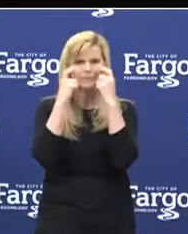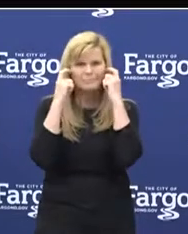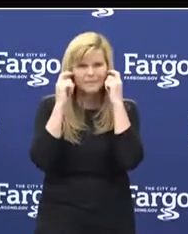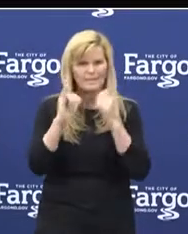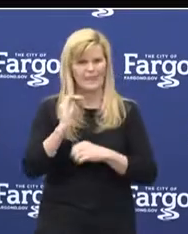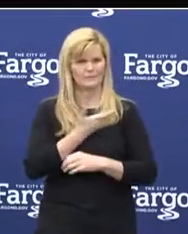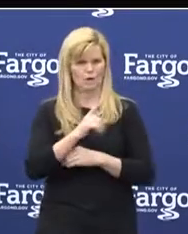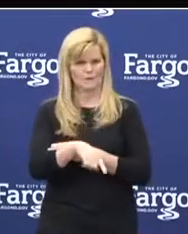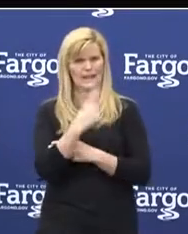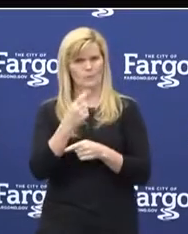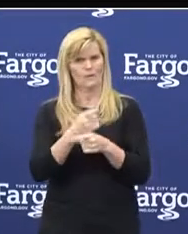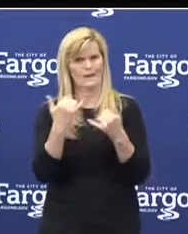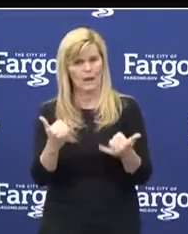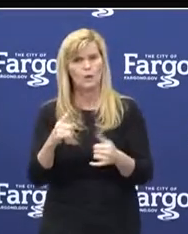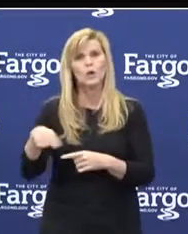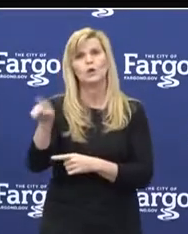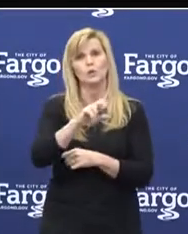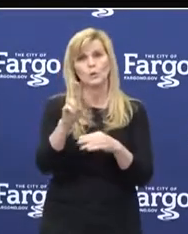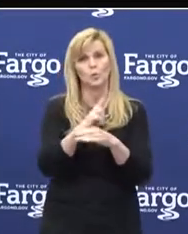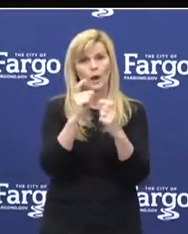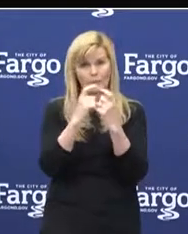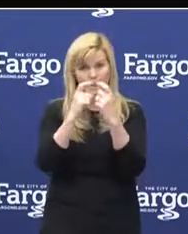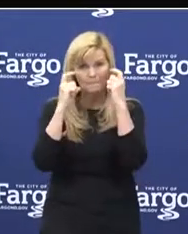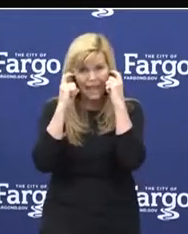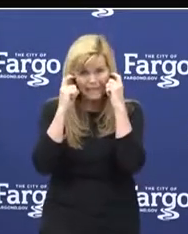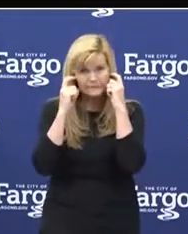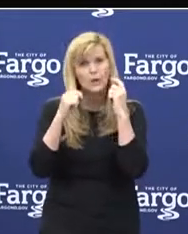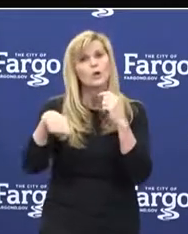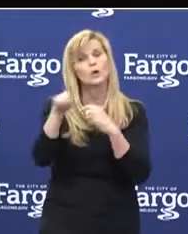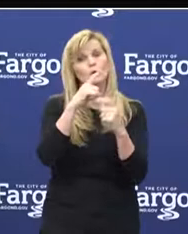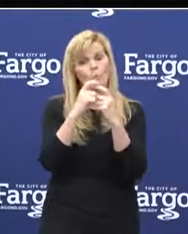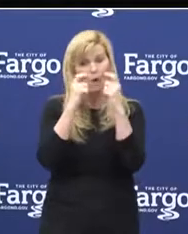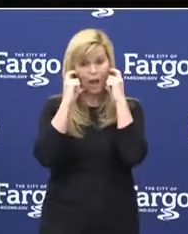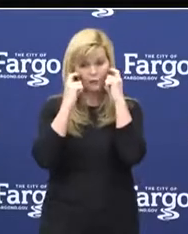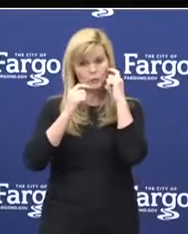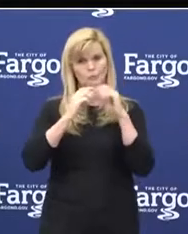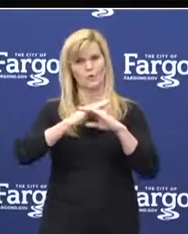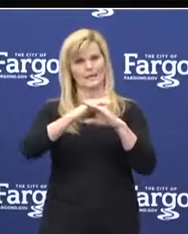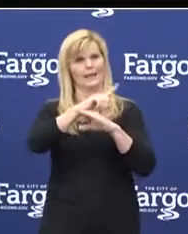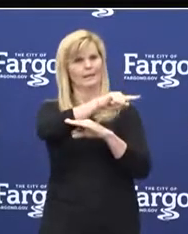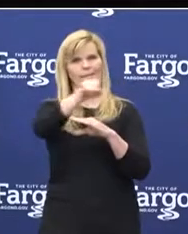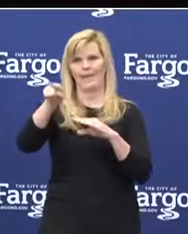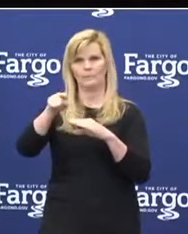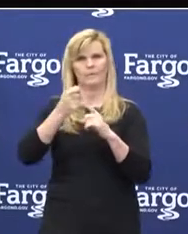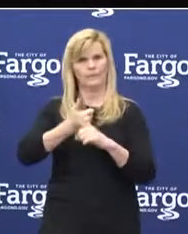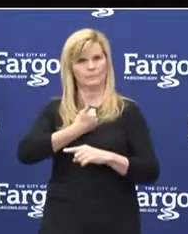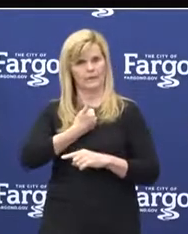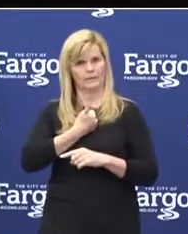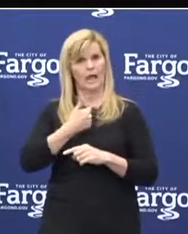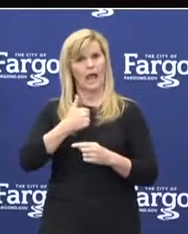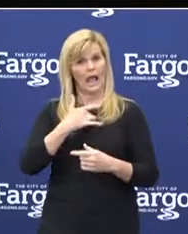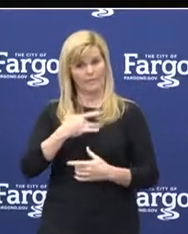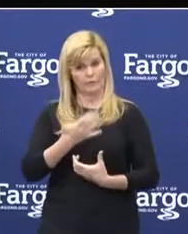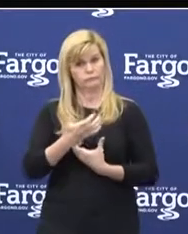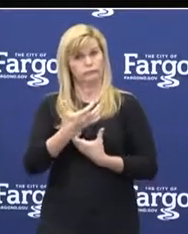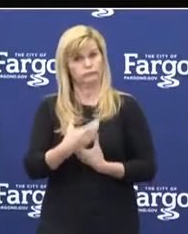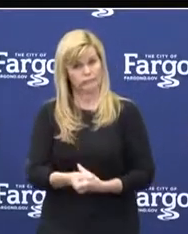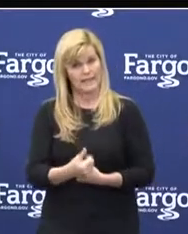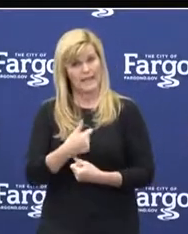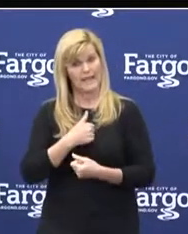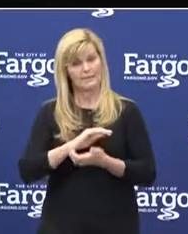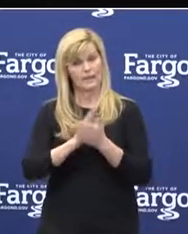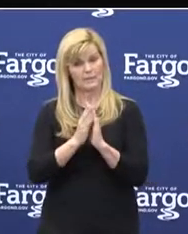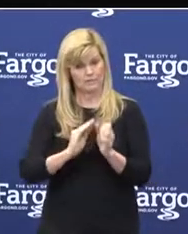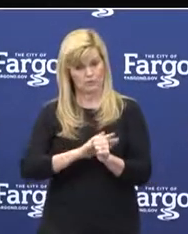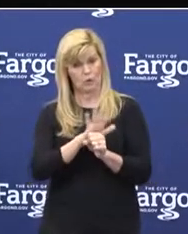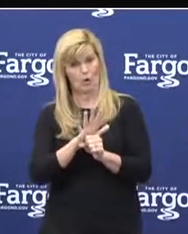You wear the mask, but you are wearing it to protect others. I am fairly confident if I would become COVID positive that I would have